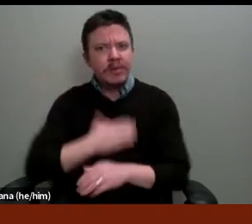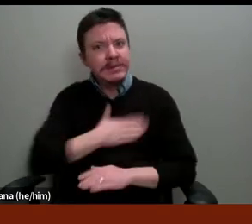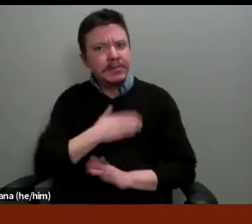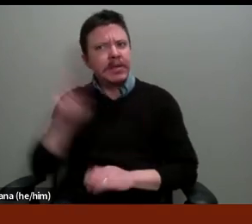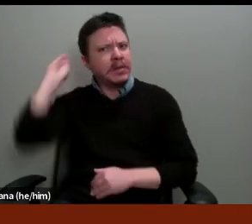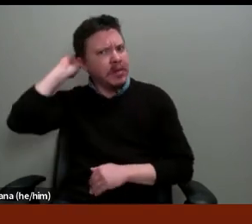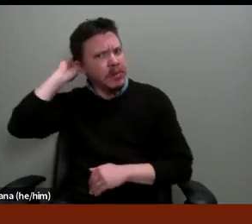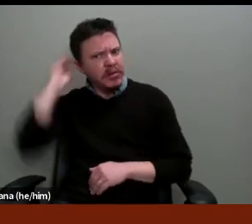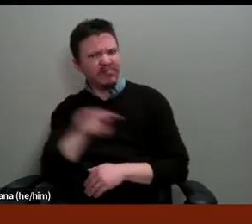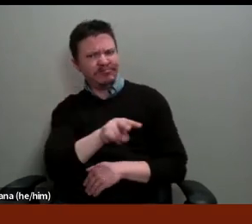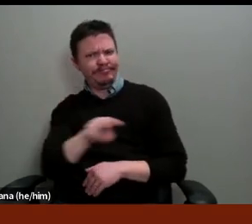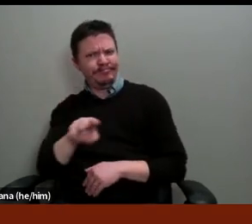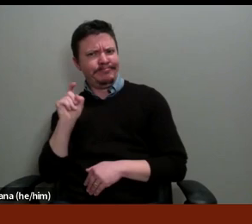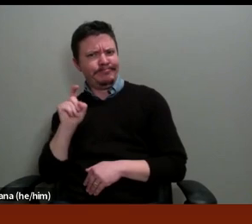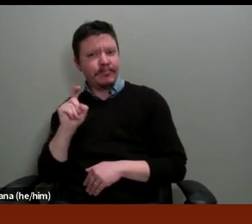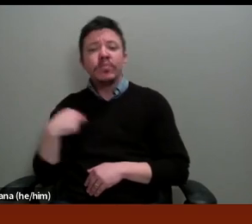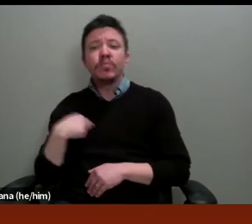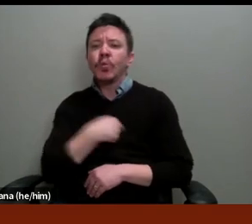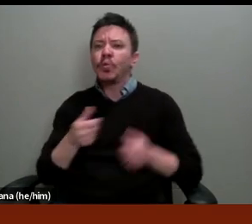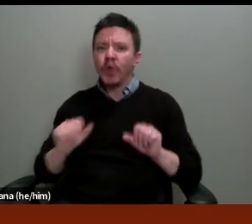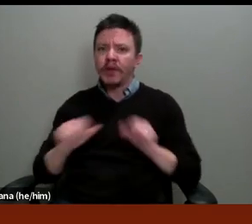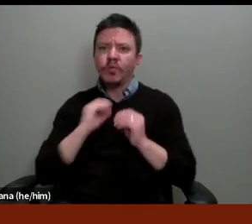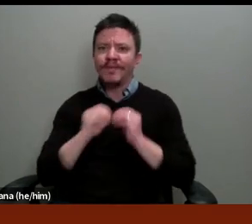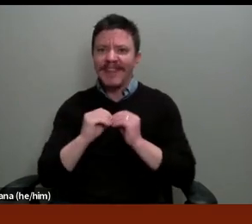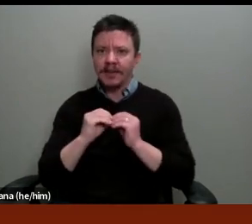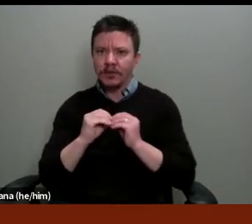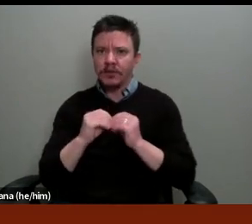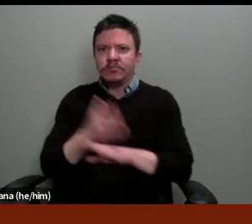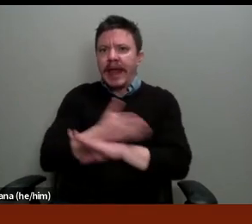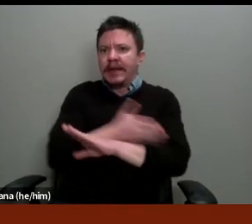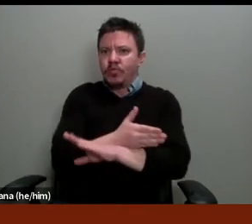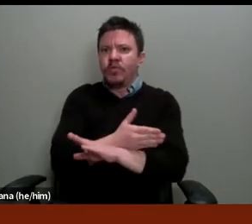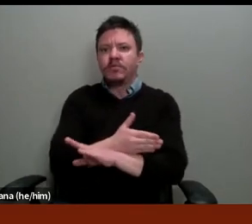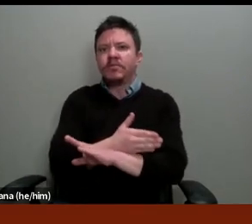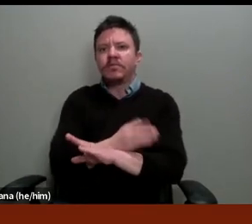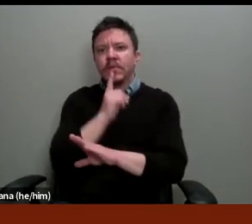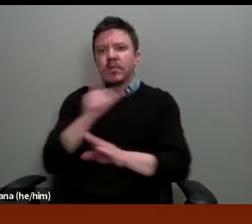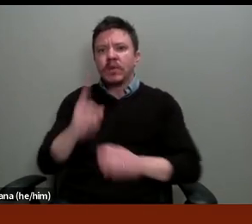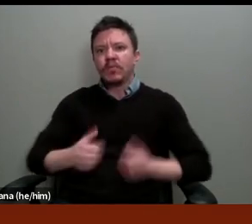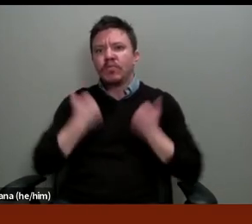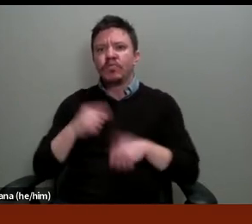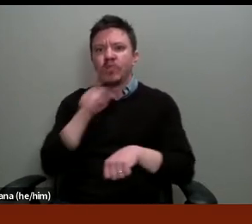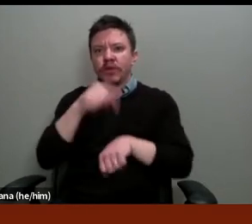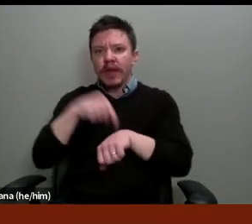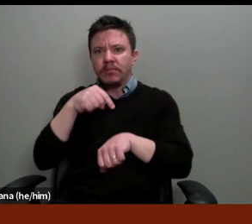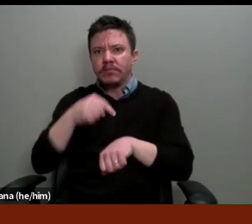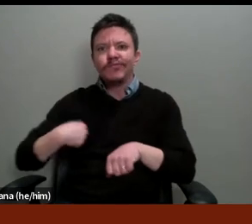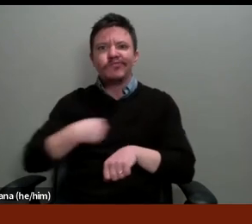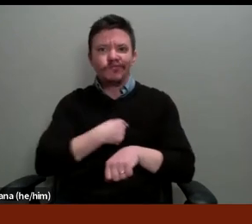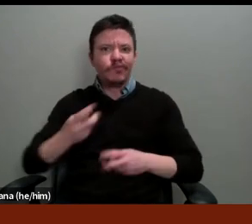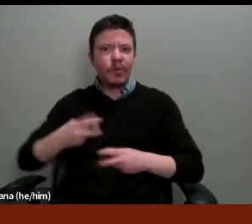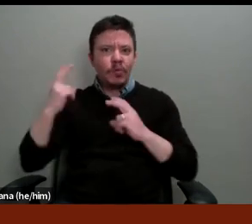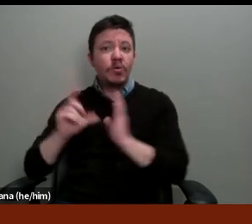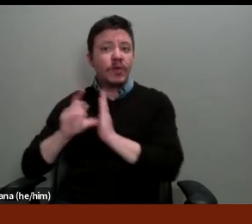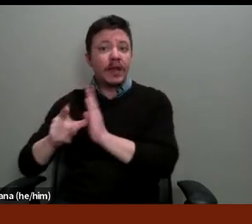Of course we do make an effort to improve the captions for the recording of this that will be posted on our YouTube channel